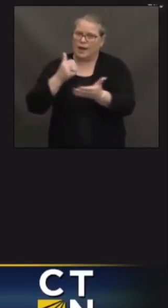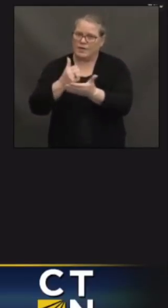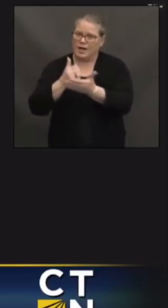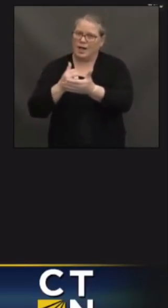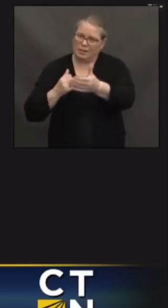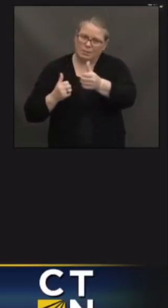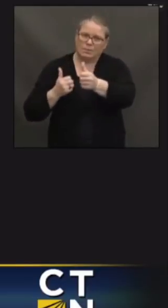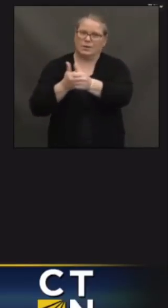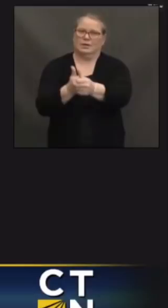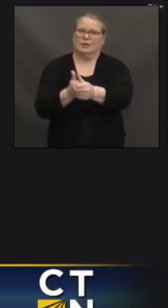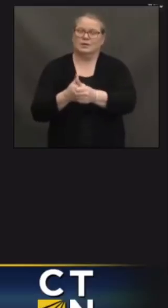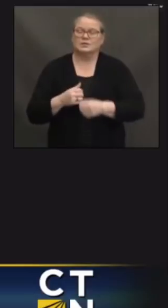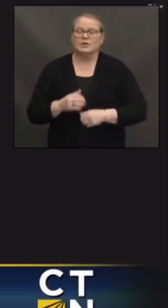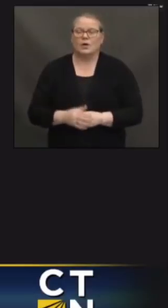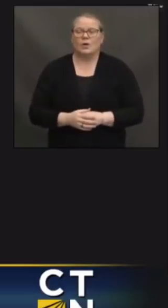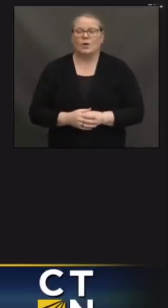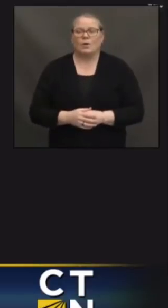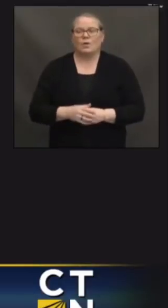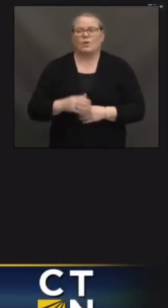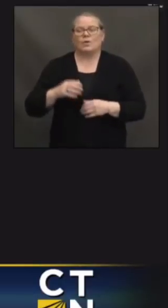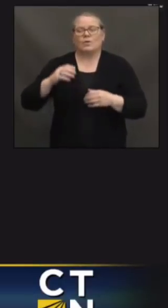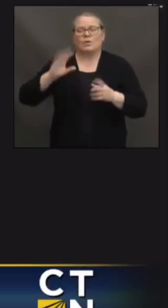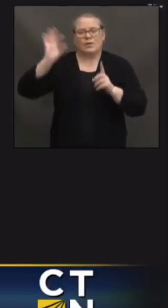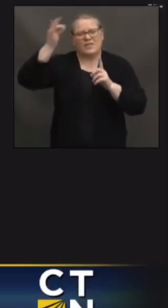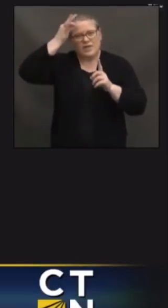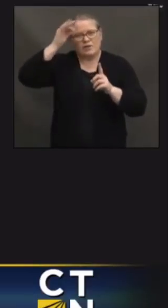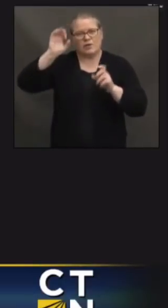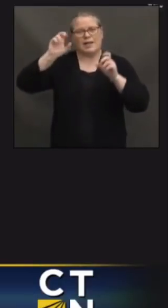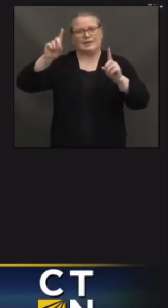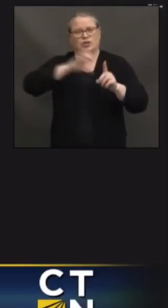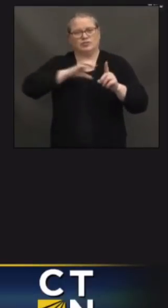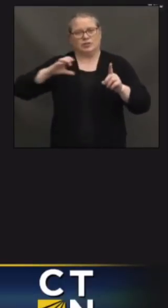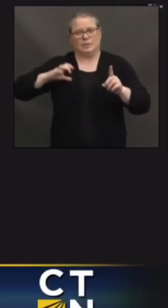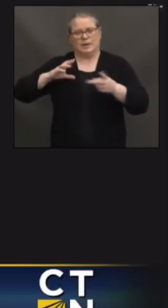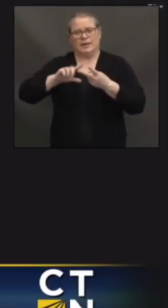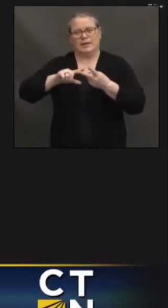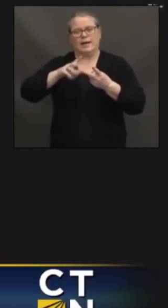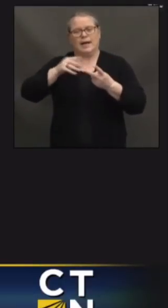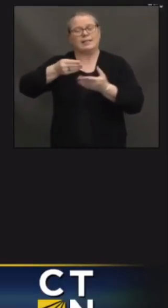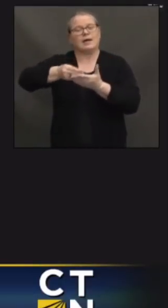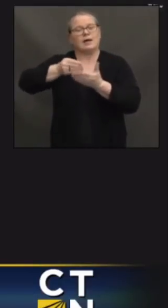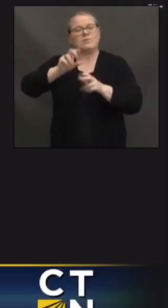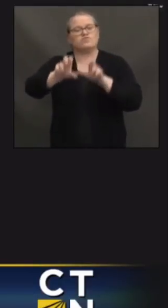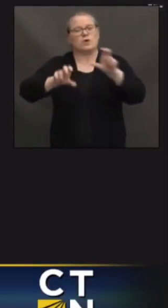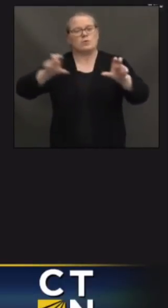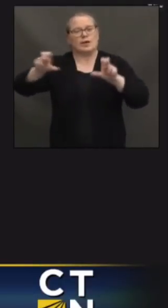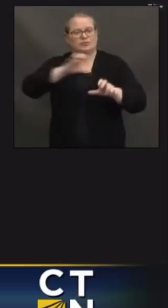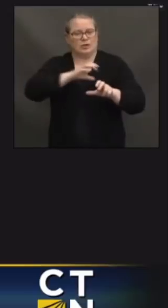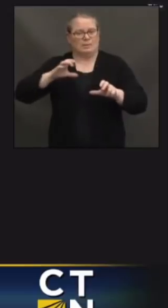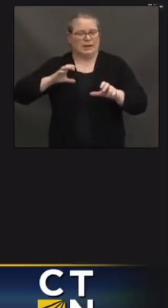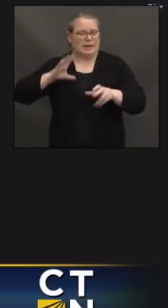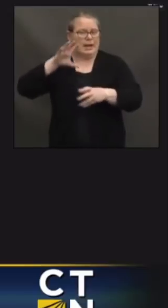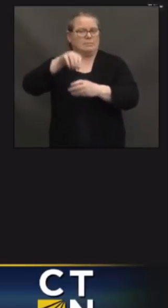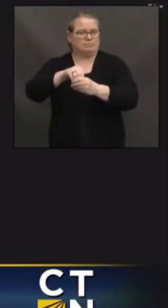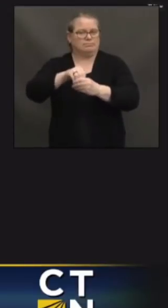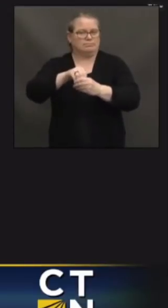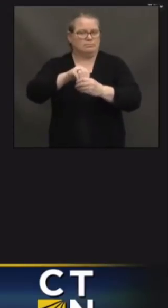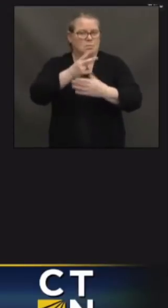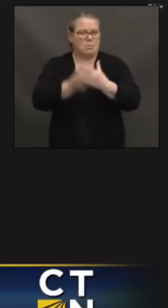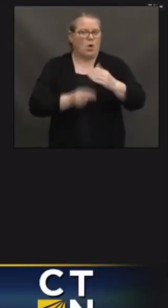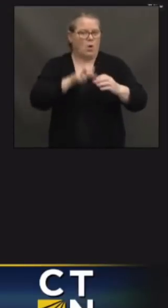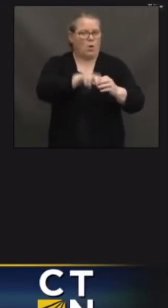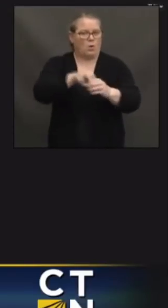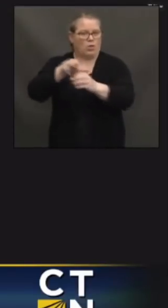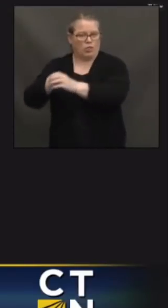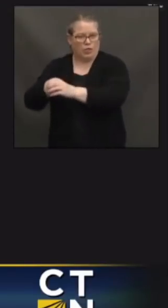Education Committee and the Appropriations Committee, so I'm glad to play a role there and look forward to working with the governor and his team